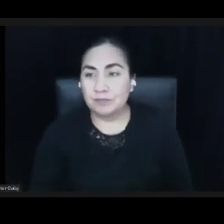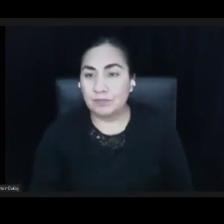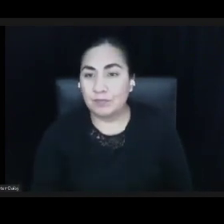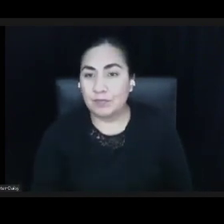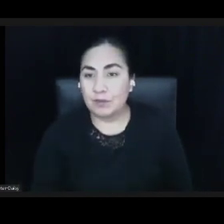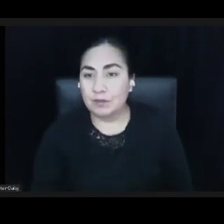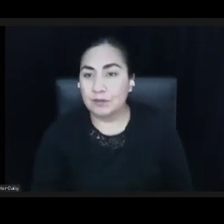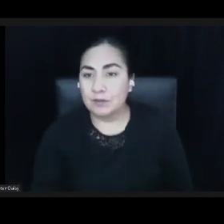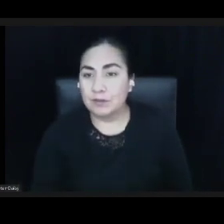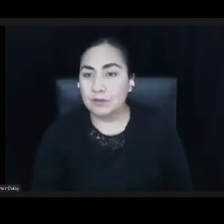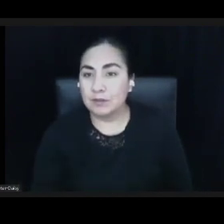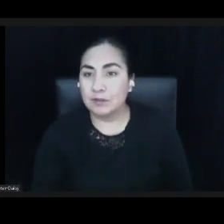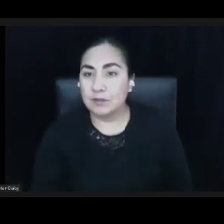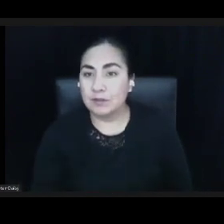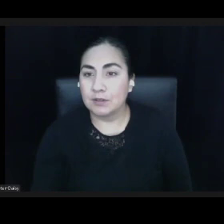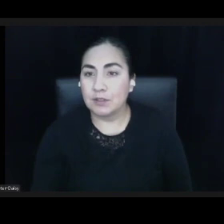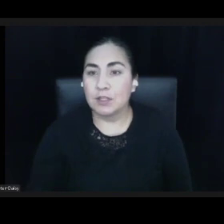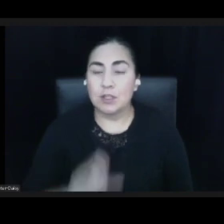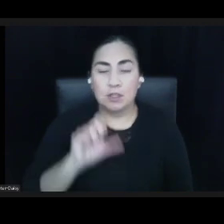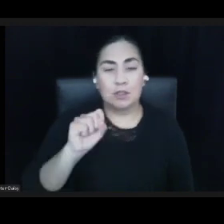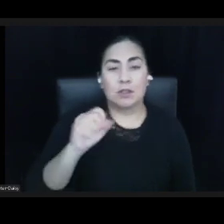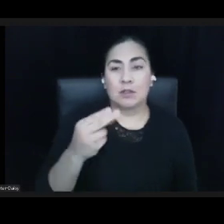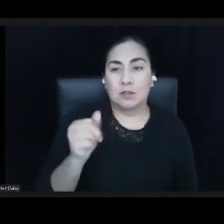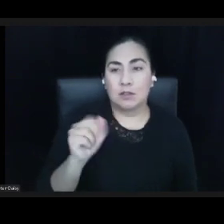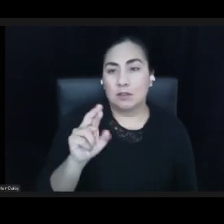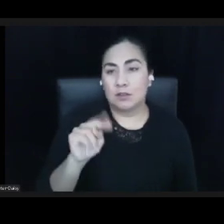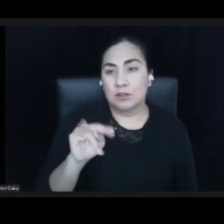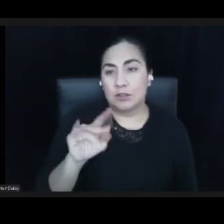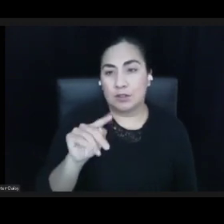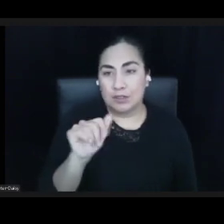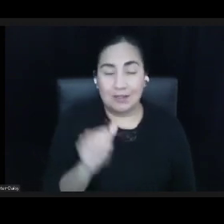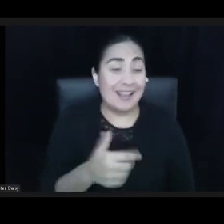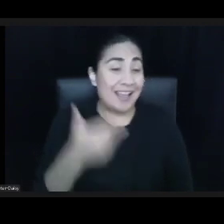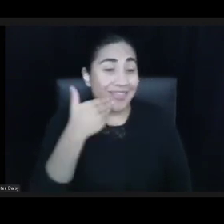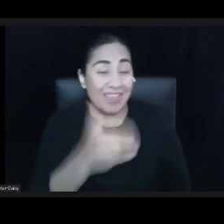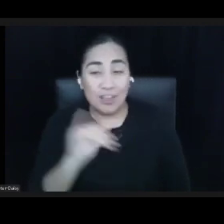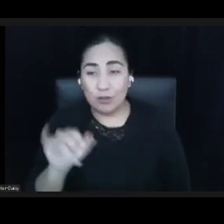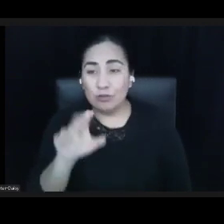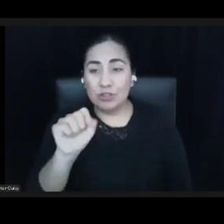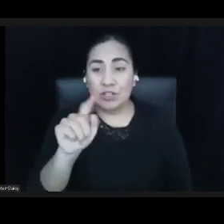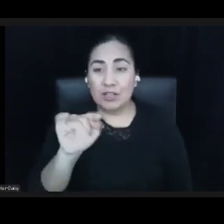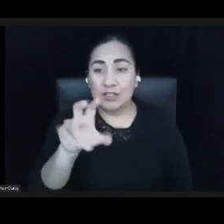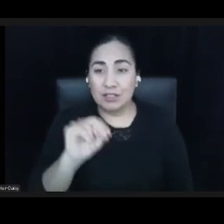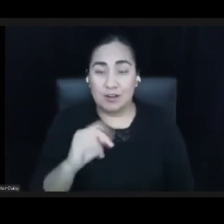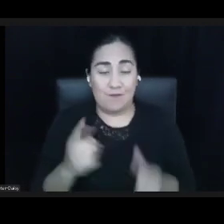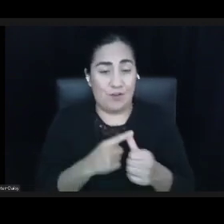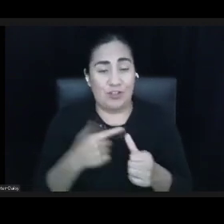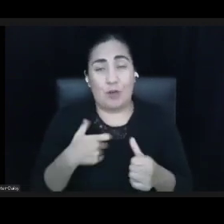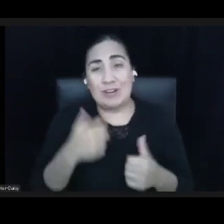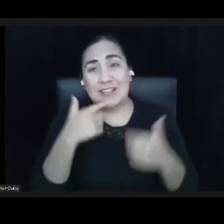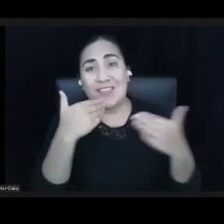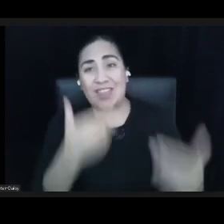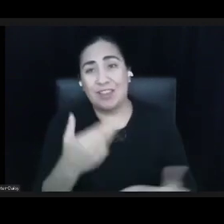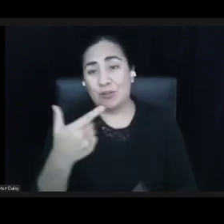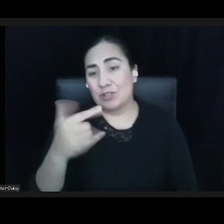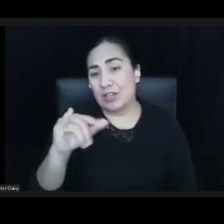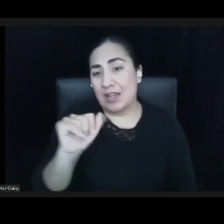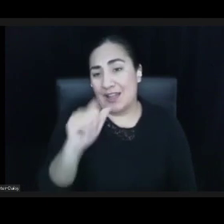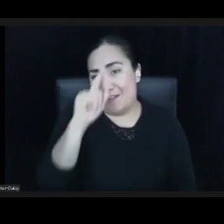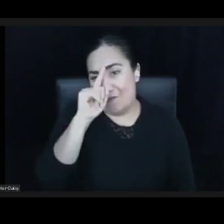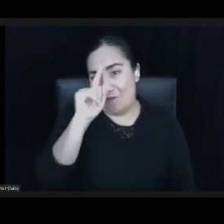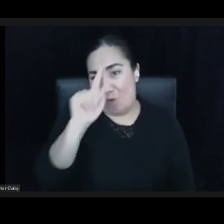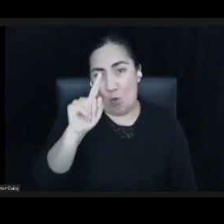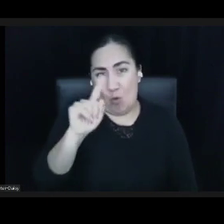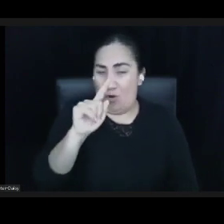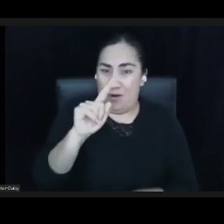Thank you, Justin. First, want to say thank you to GIA for organizing this panel.